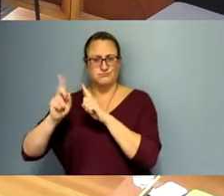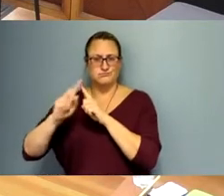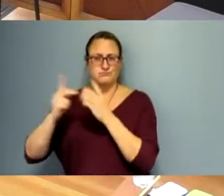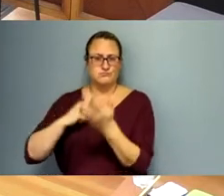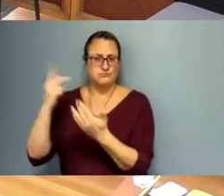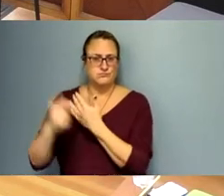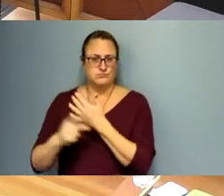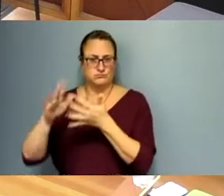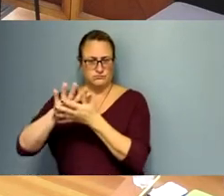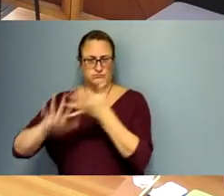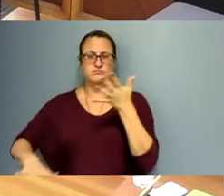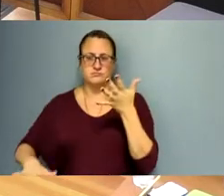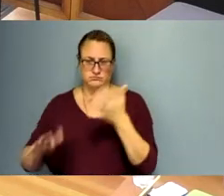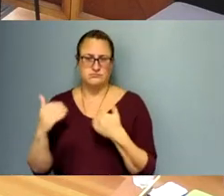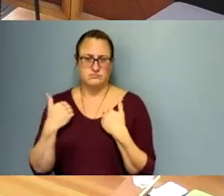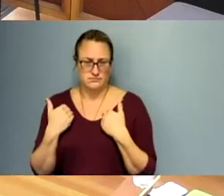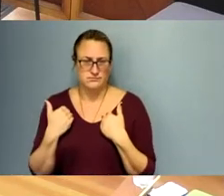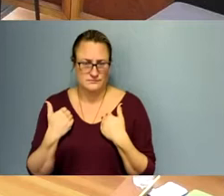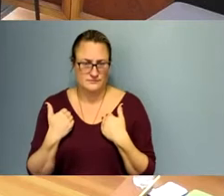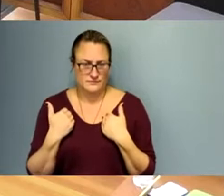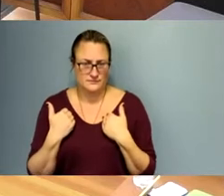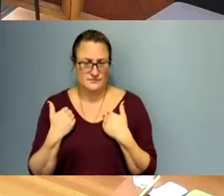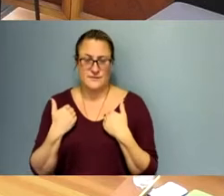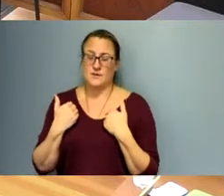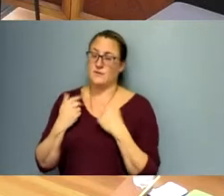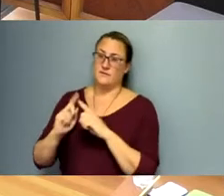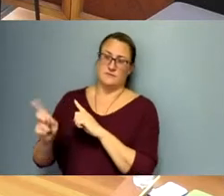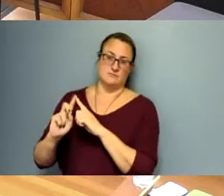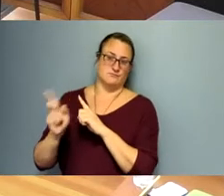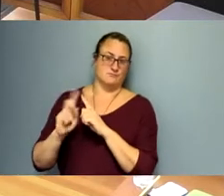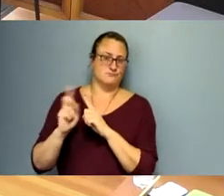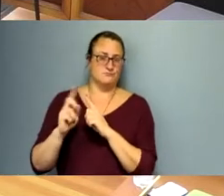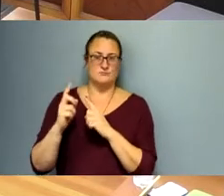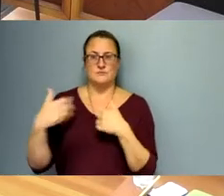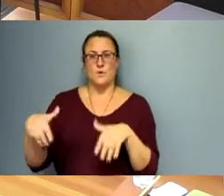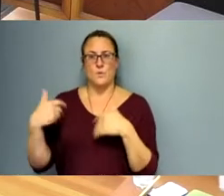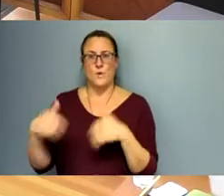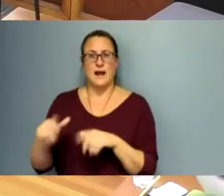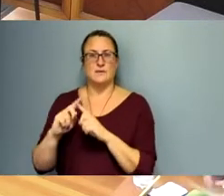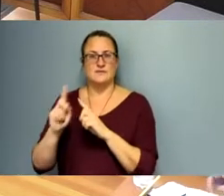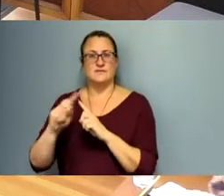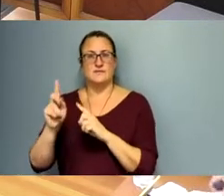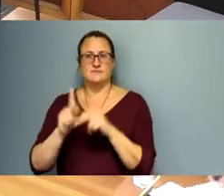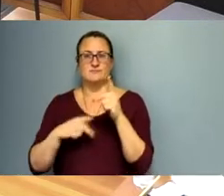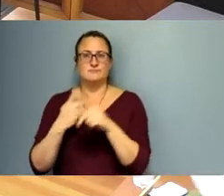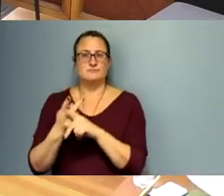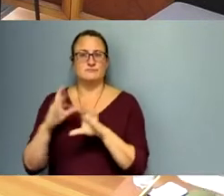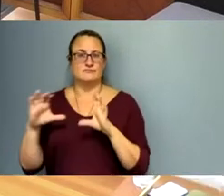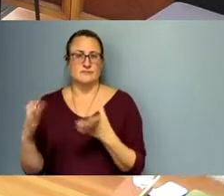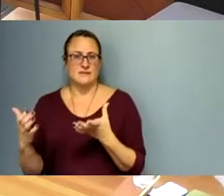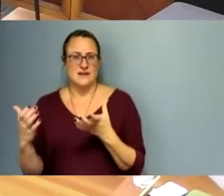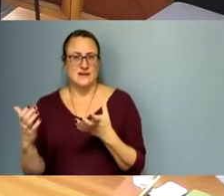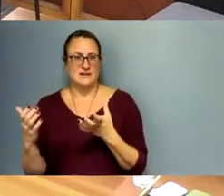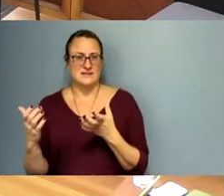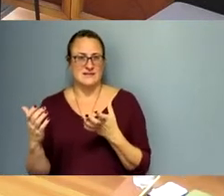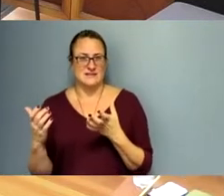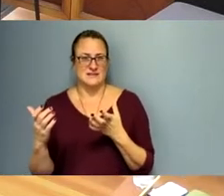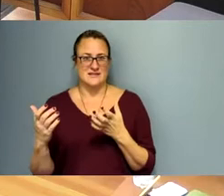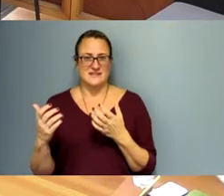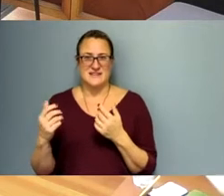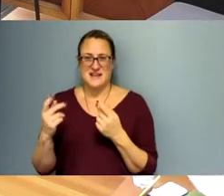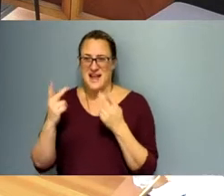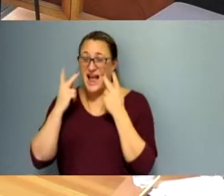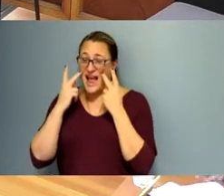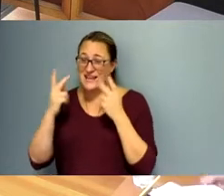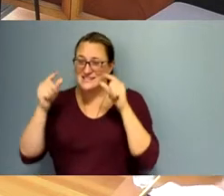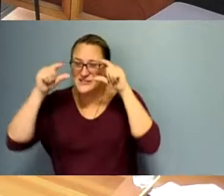certificate programs. So we have breath and depth at the institution. And so I'm, I'm looking at you because, you know, I can't see your faces. I see your eyes.